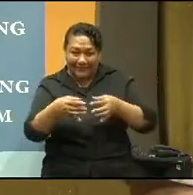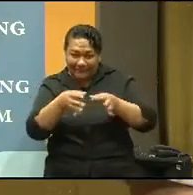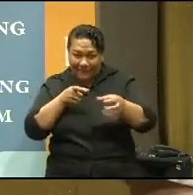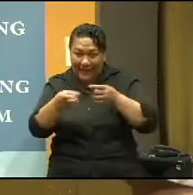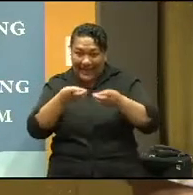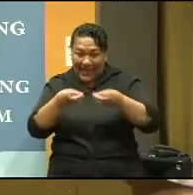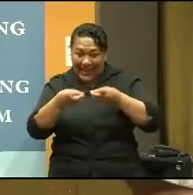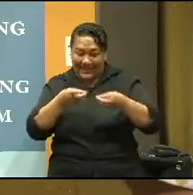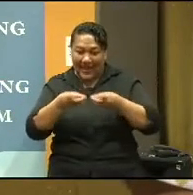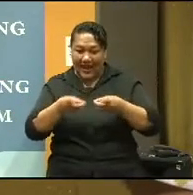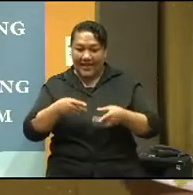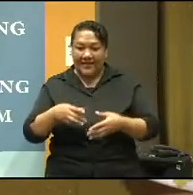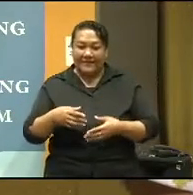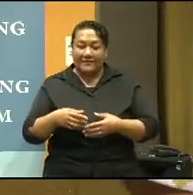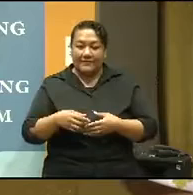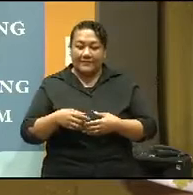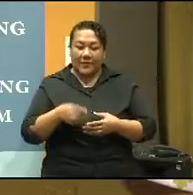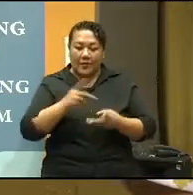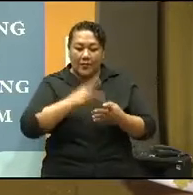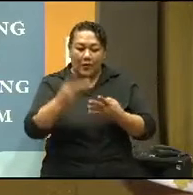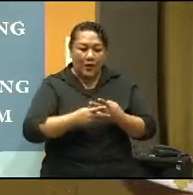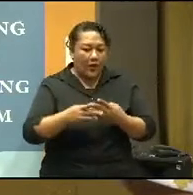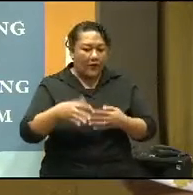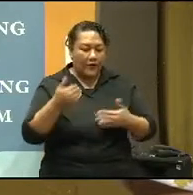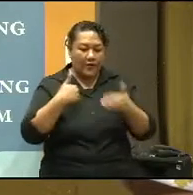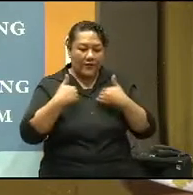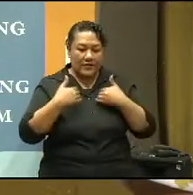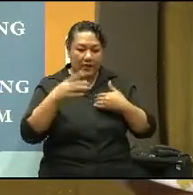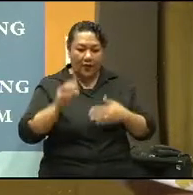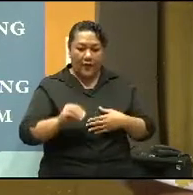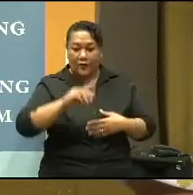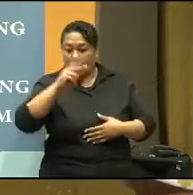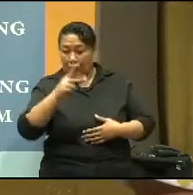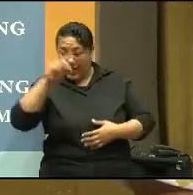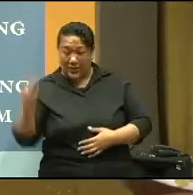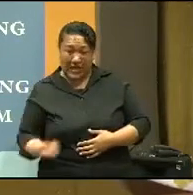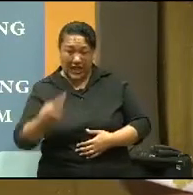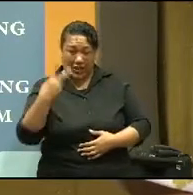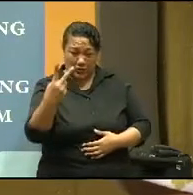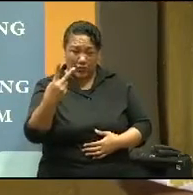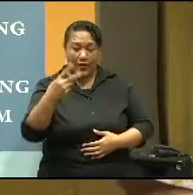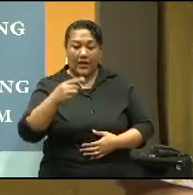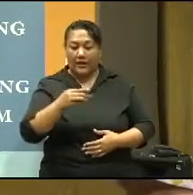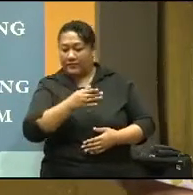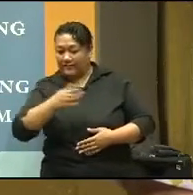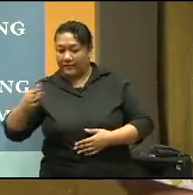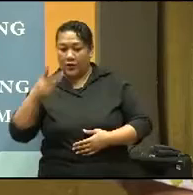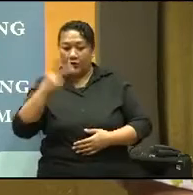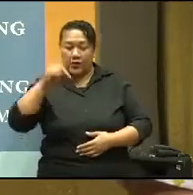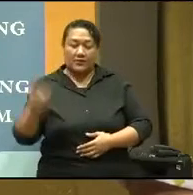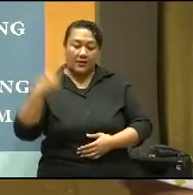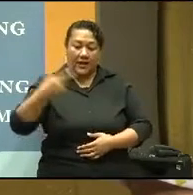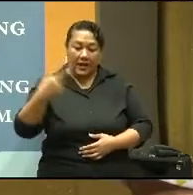Geoff was Director of the Centre for Learning and Professional Development at University of Adelaide from 2002 to 2011. He was the